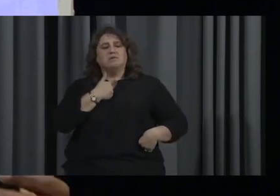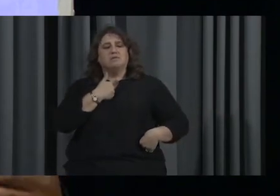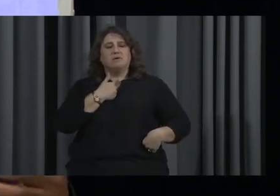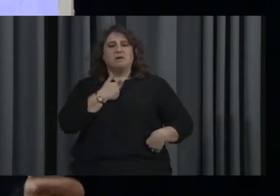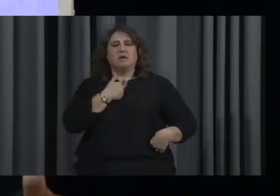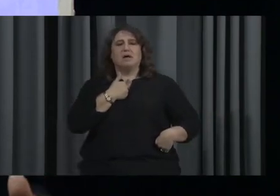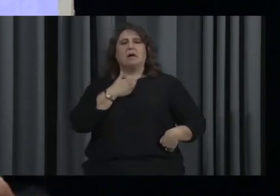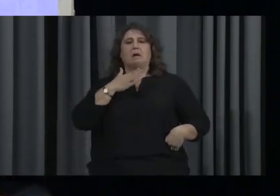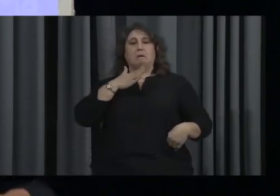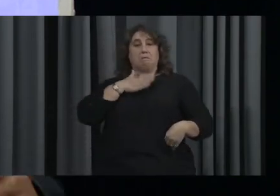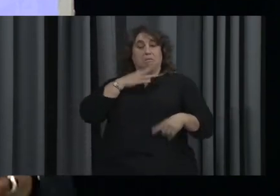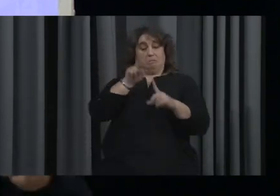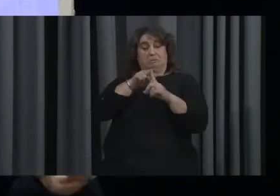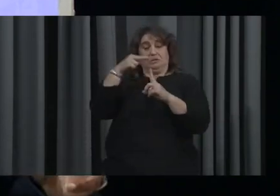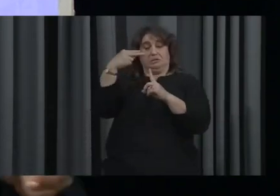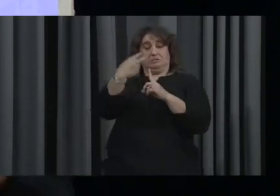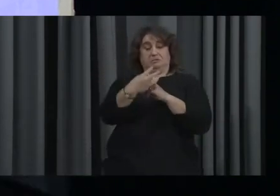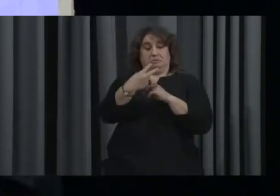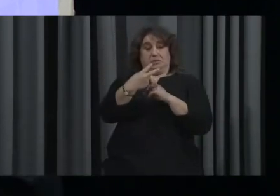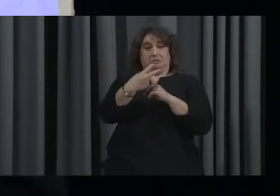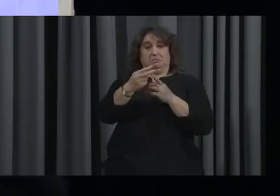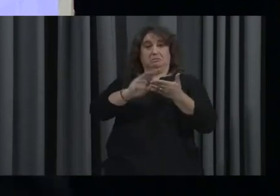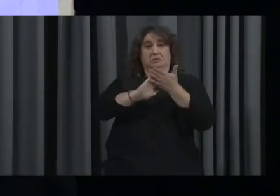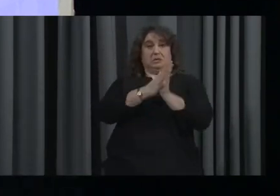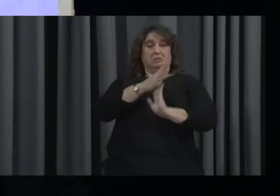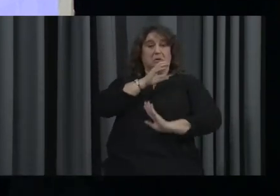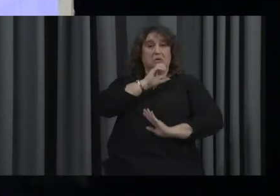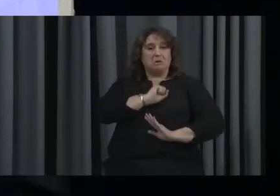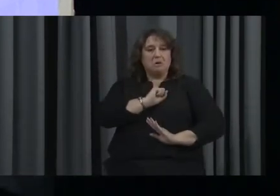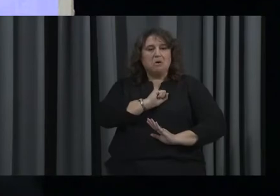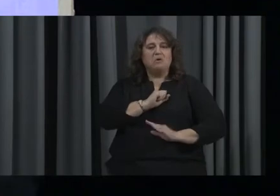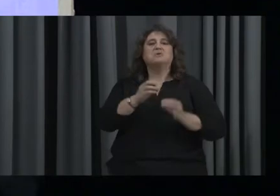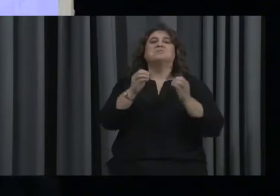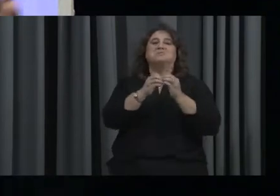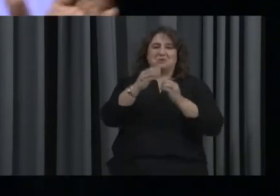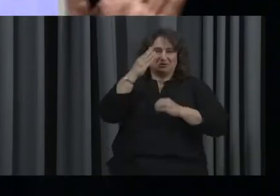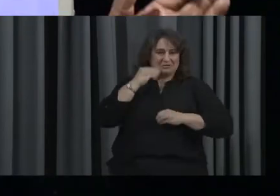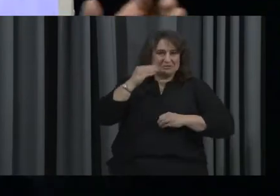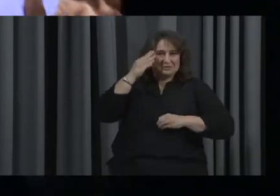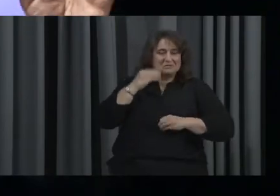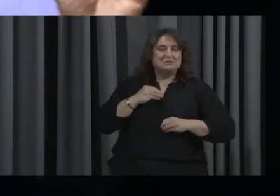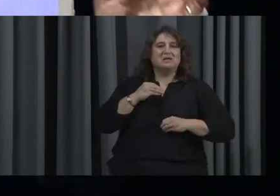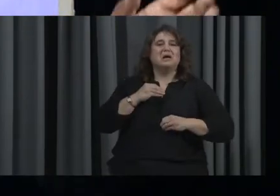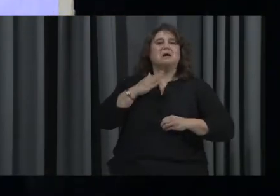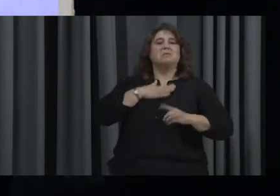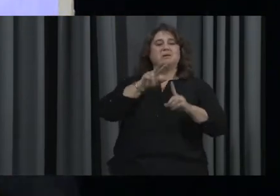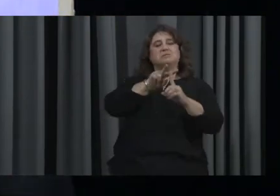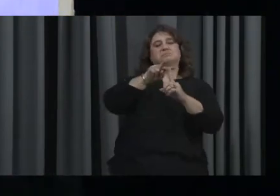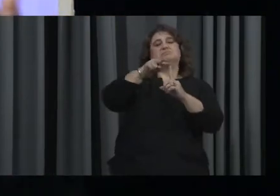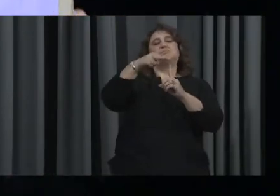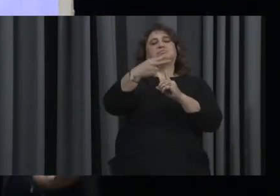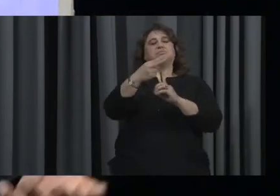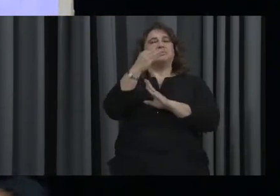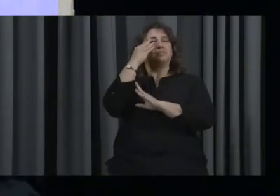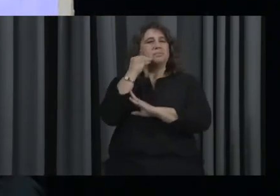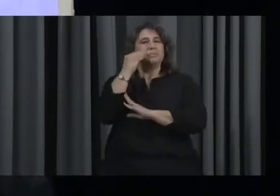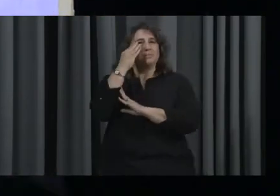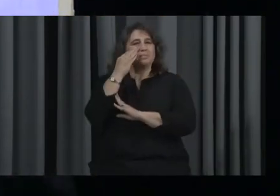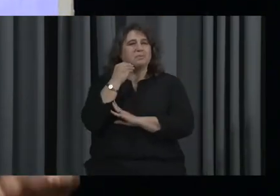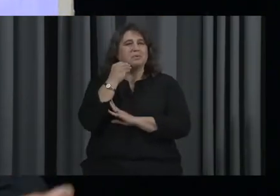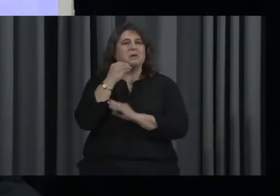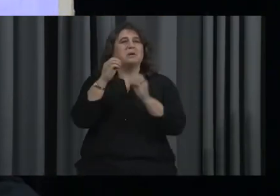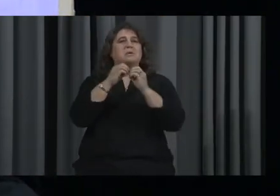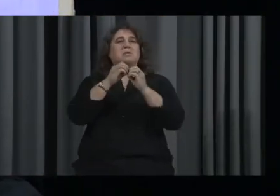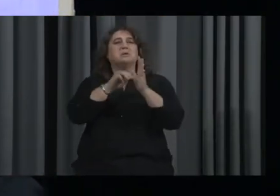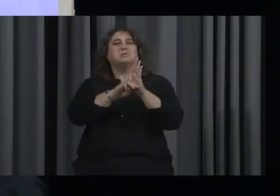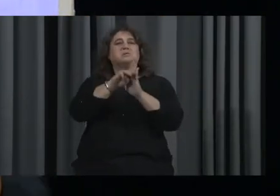things through our lens, as we get older, you know, we become more experienced. Our lens and our experiences take us to different places. Now